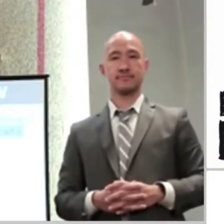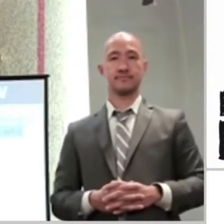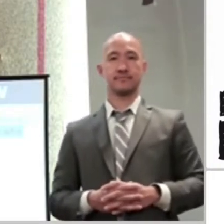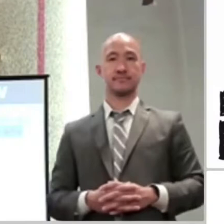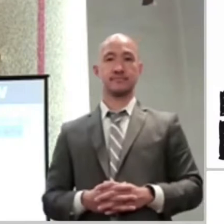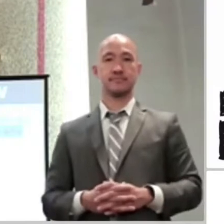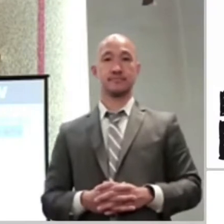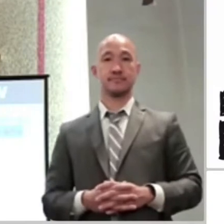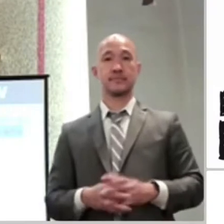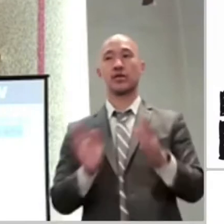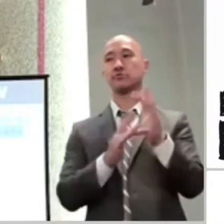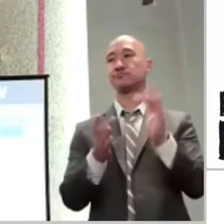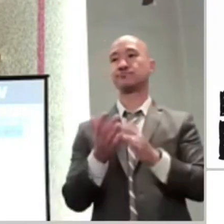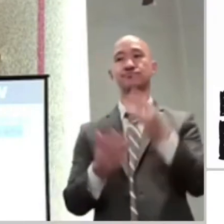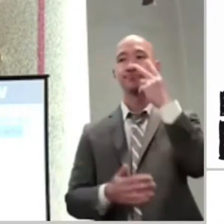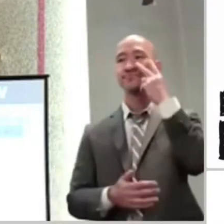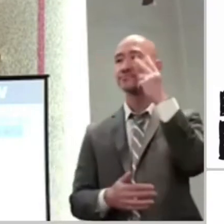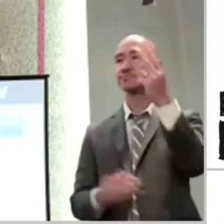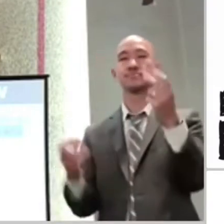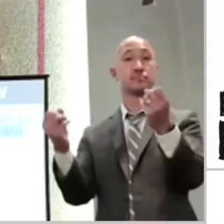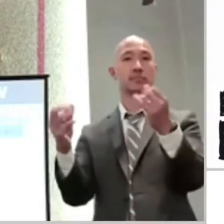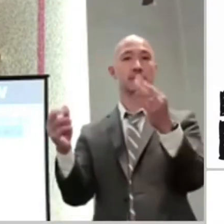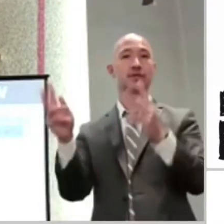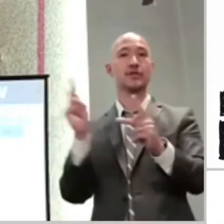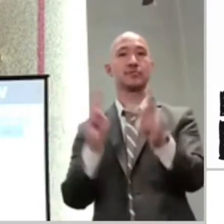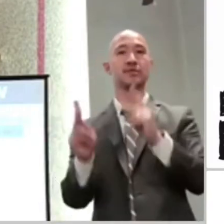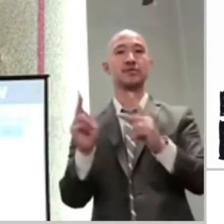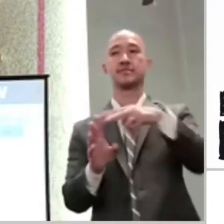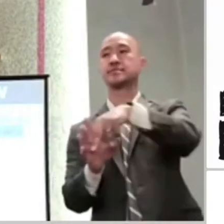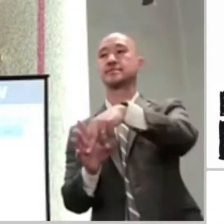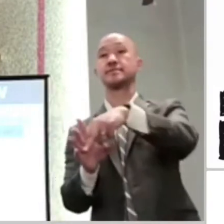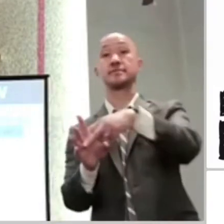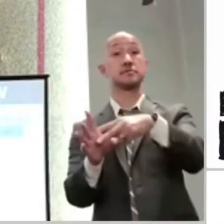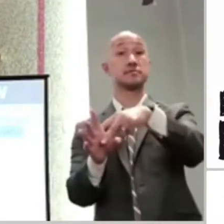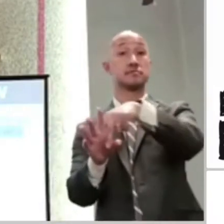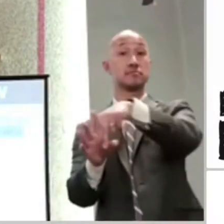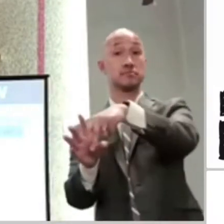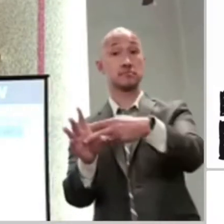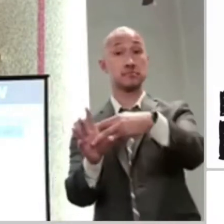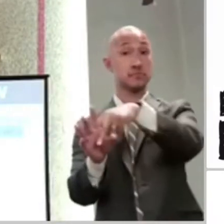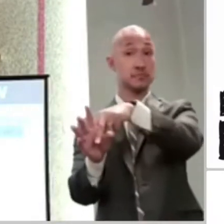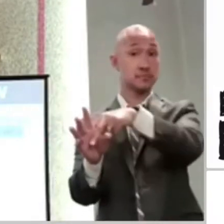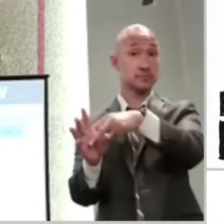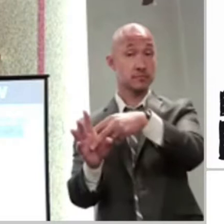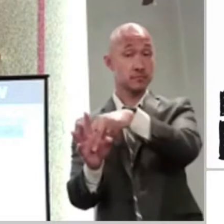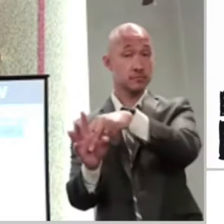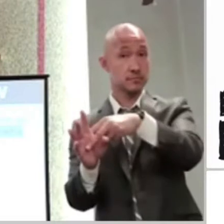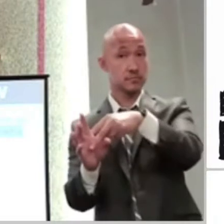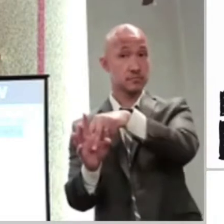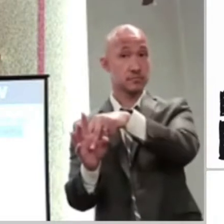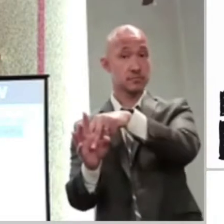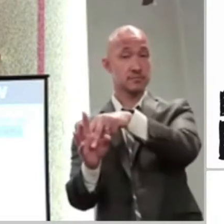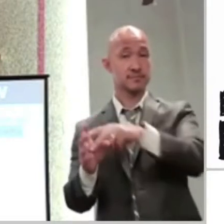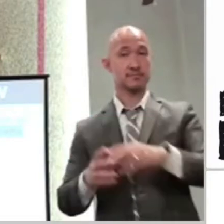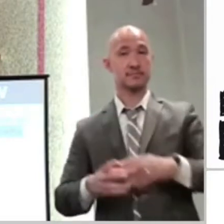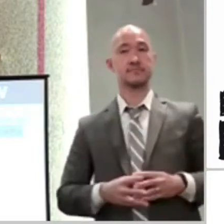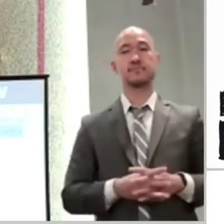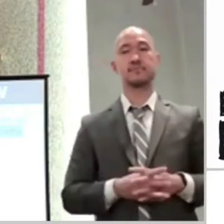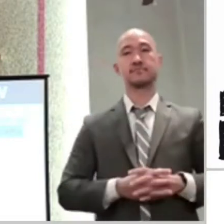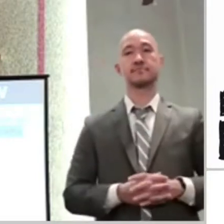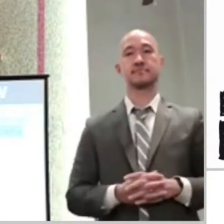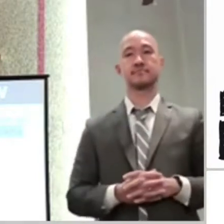back and forth as we go through this life. Because our faith, when it's young and